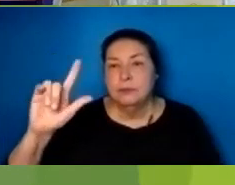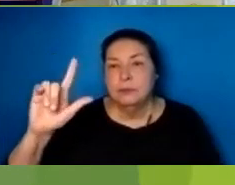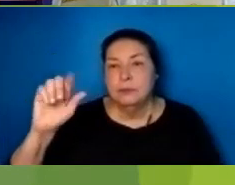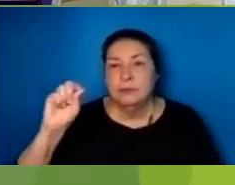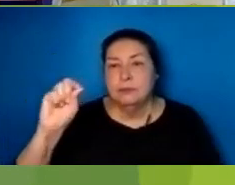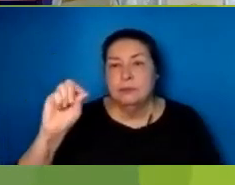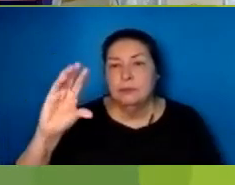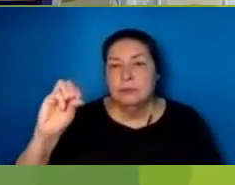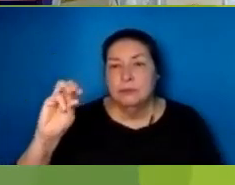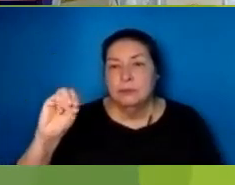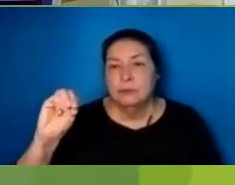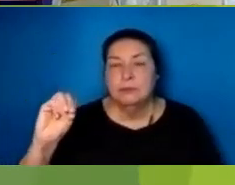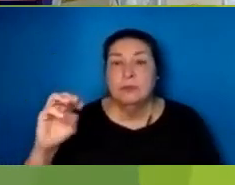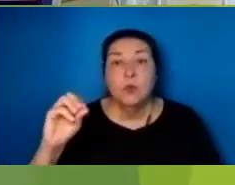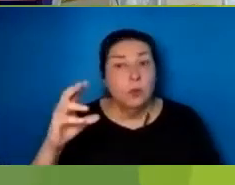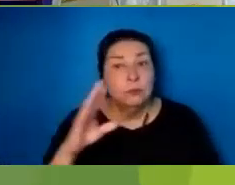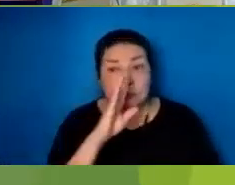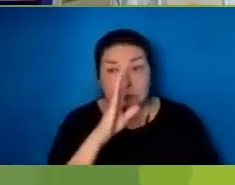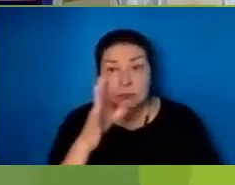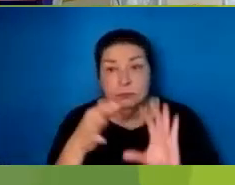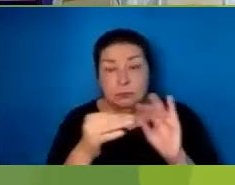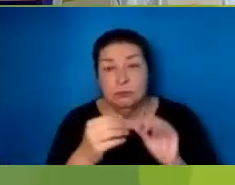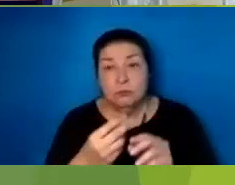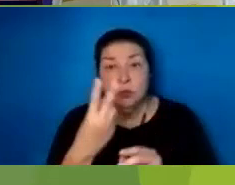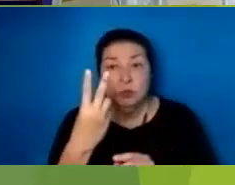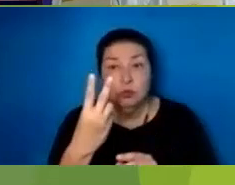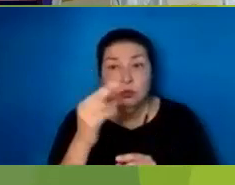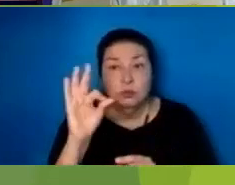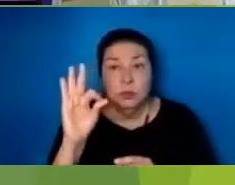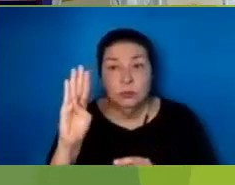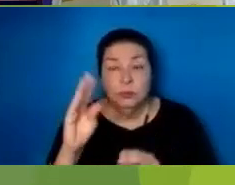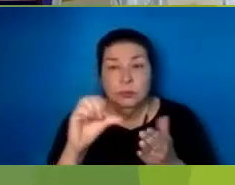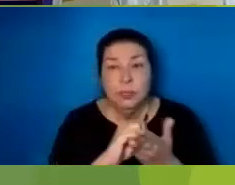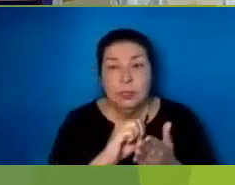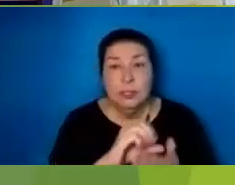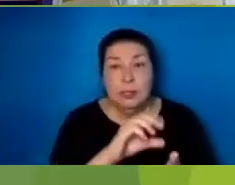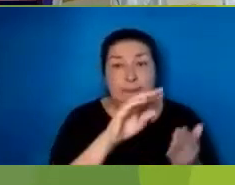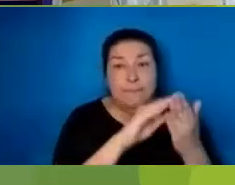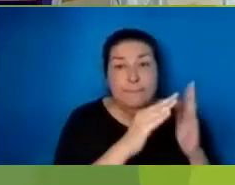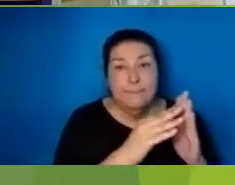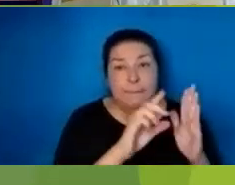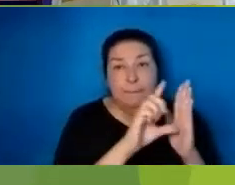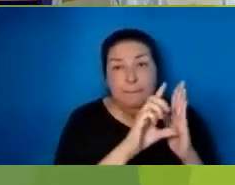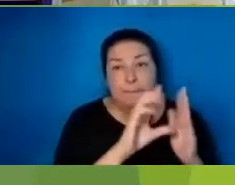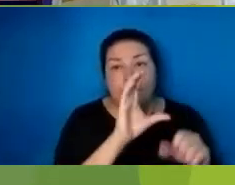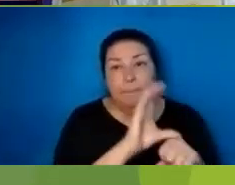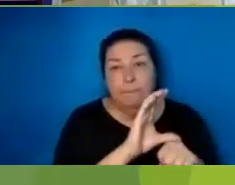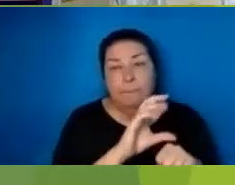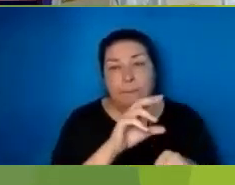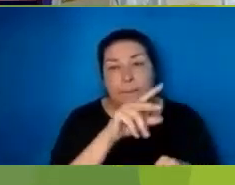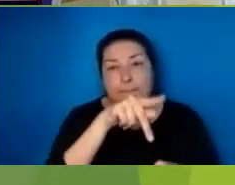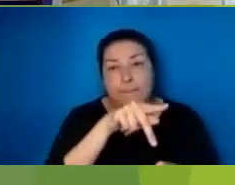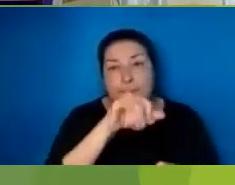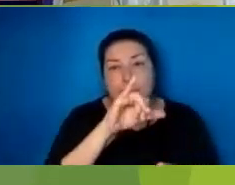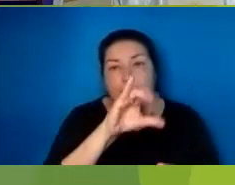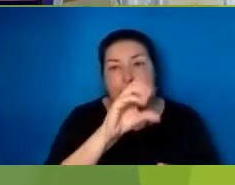a dm at either of our two Facebook pages Peace Lutheran Church of Pico Rivera, St. John's Lutheran Church of North